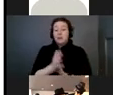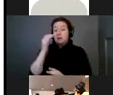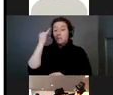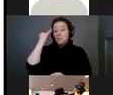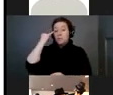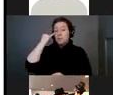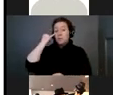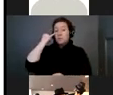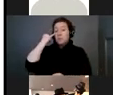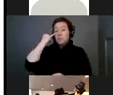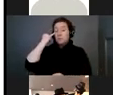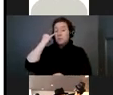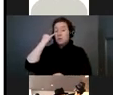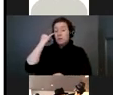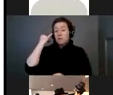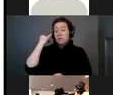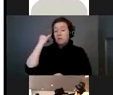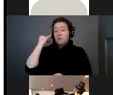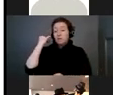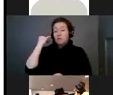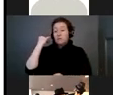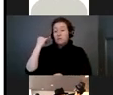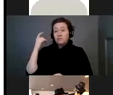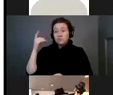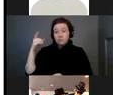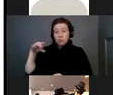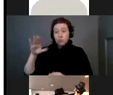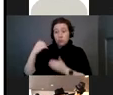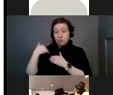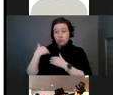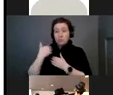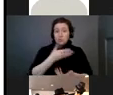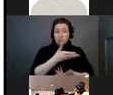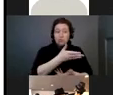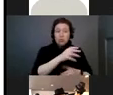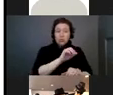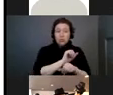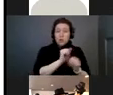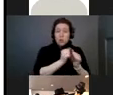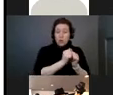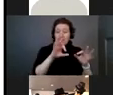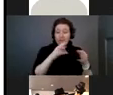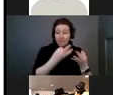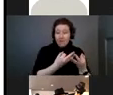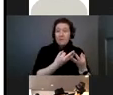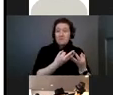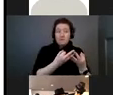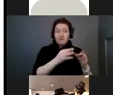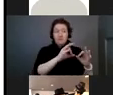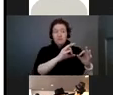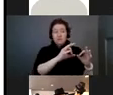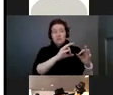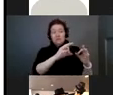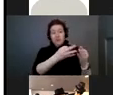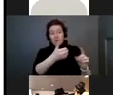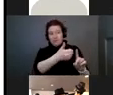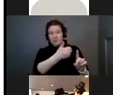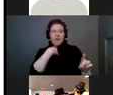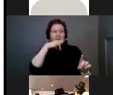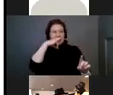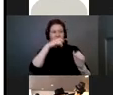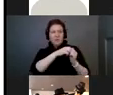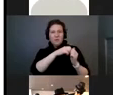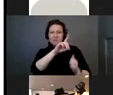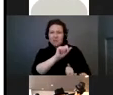families of kids with disabilities, they probably have met someone or know a family